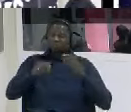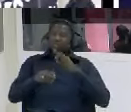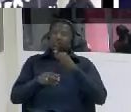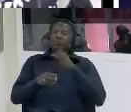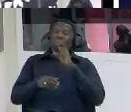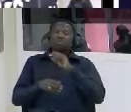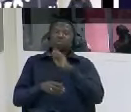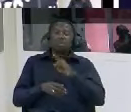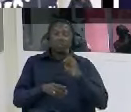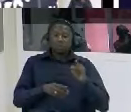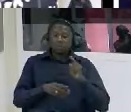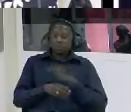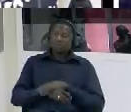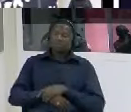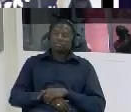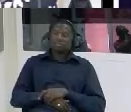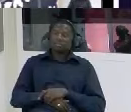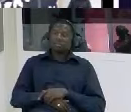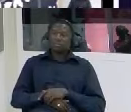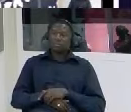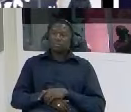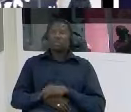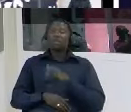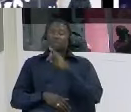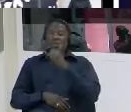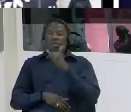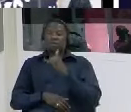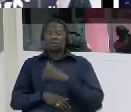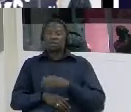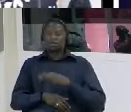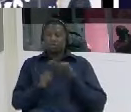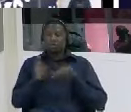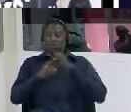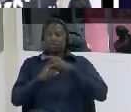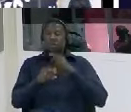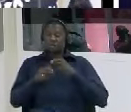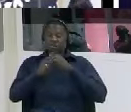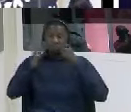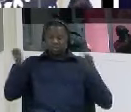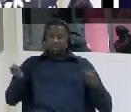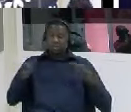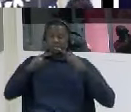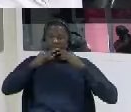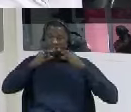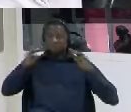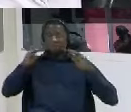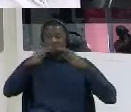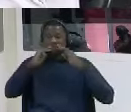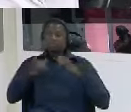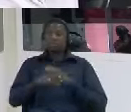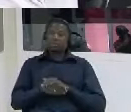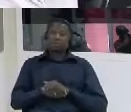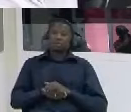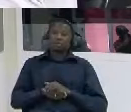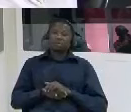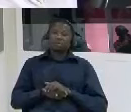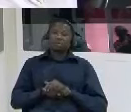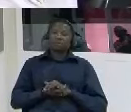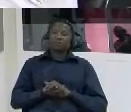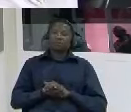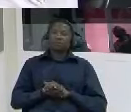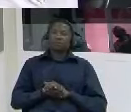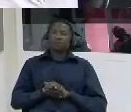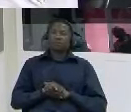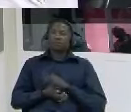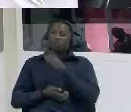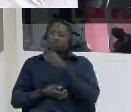yes was reported in the media yes and i said all over the radio yeah do you have a record of it